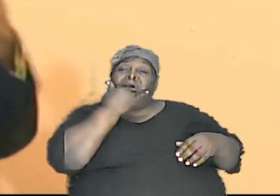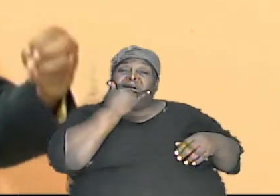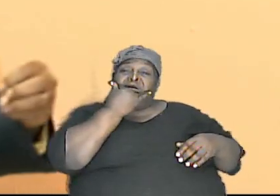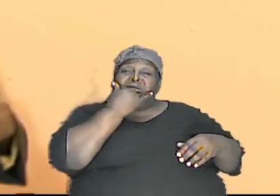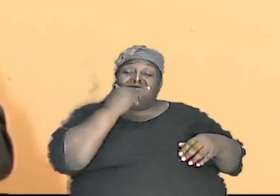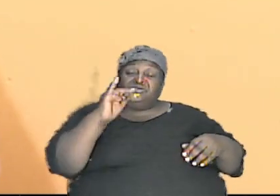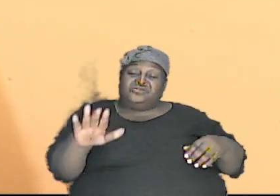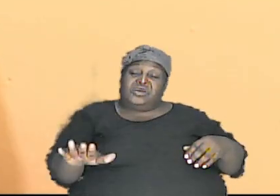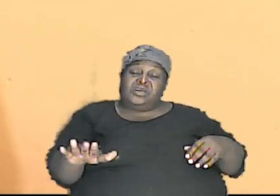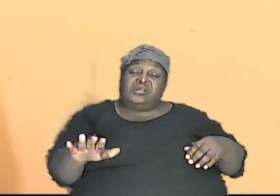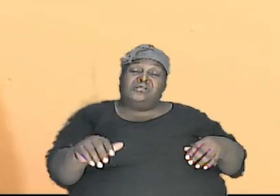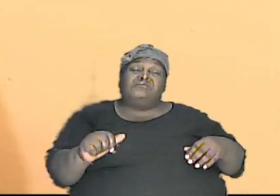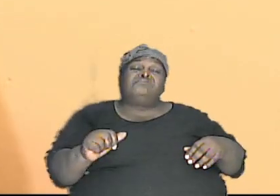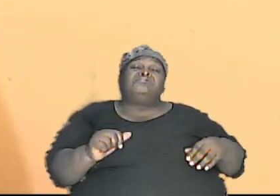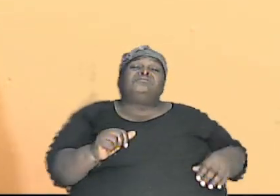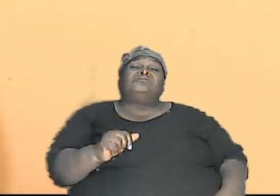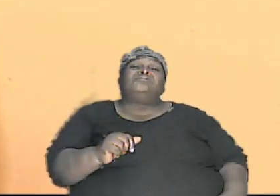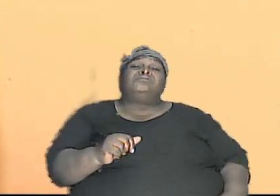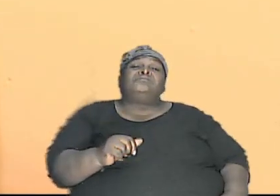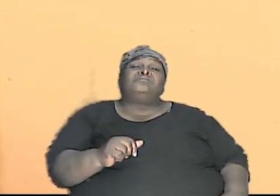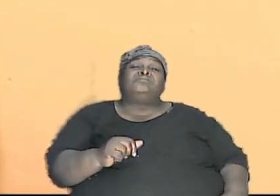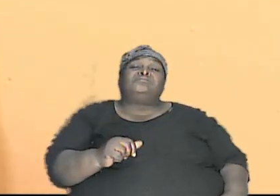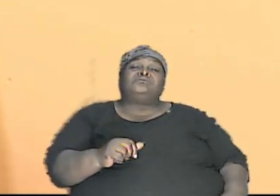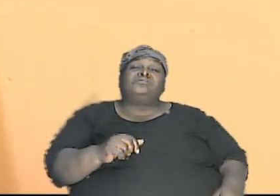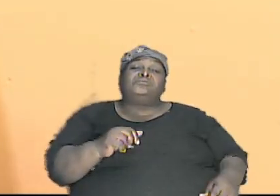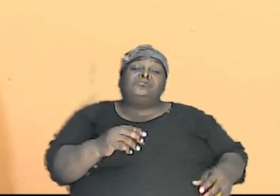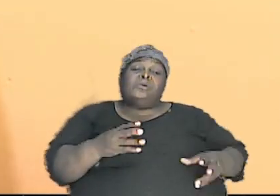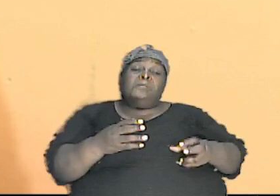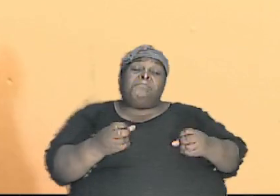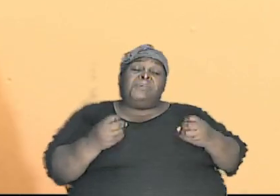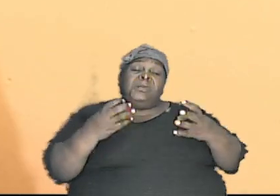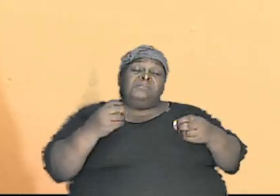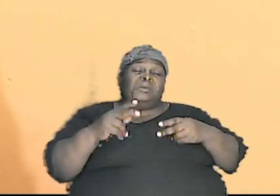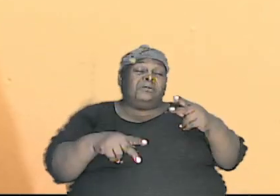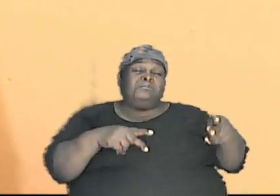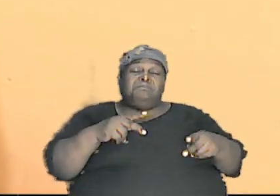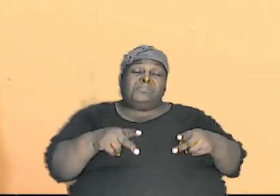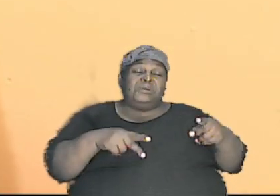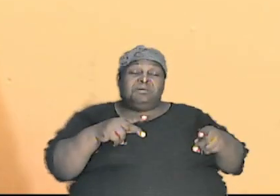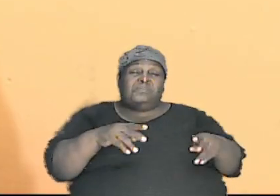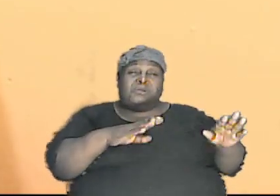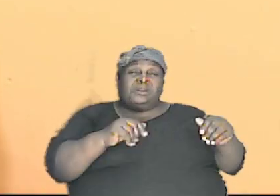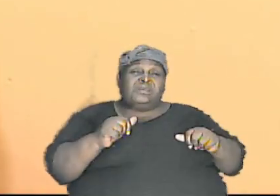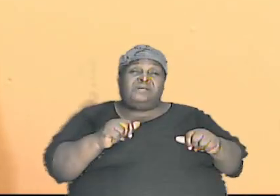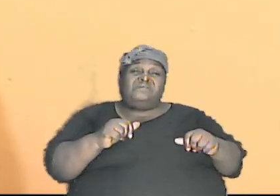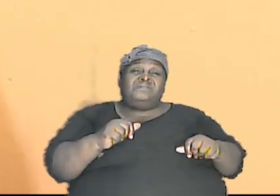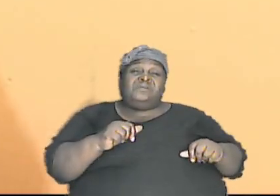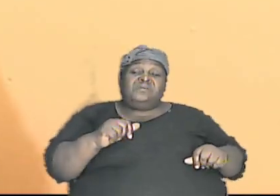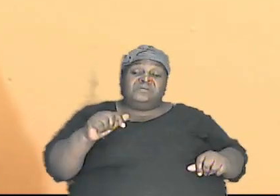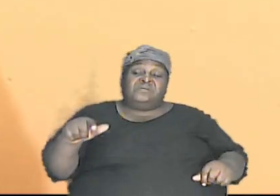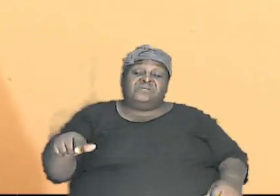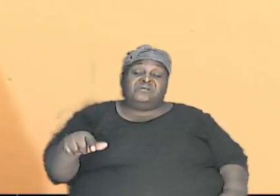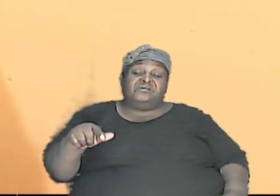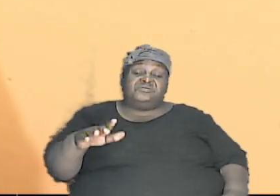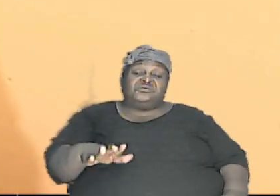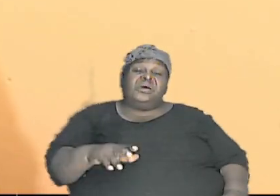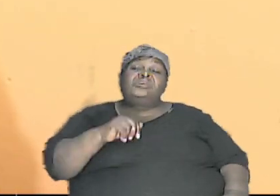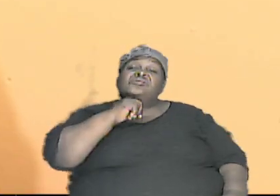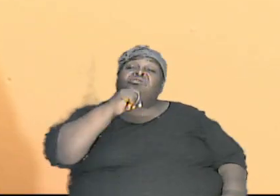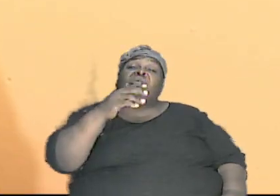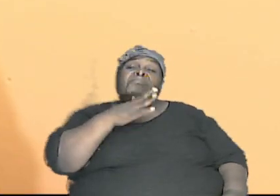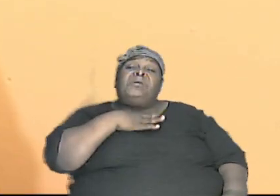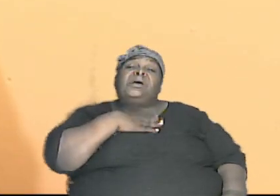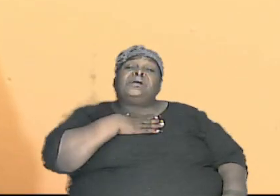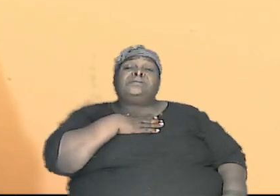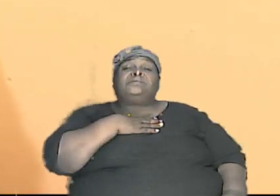believing that the child is not there when they started the child forming out and coming up and not one thing for the father everything